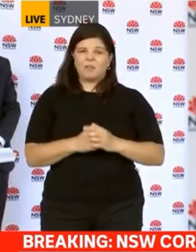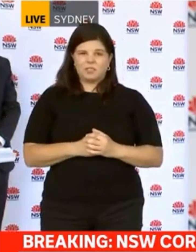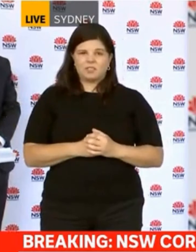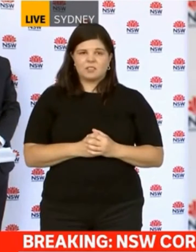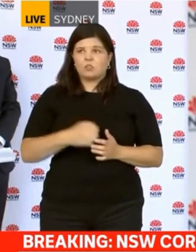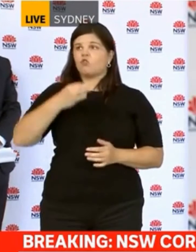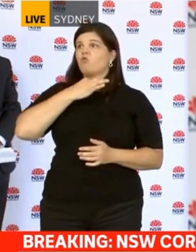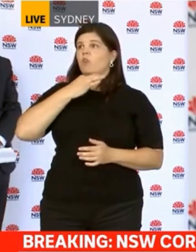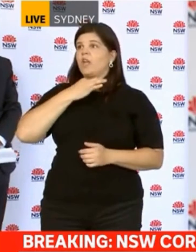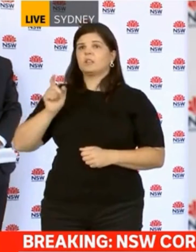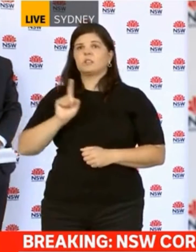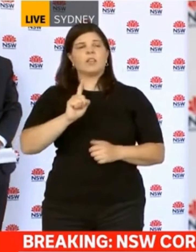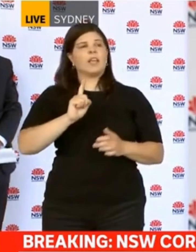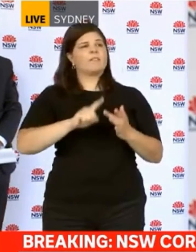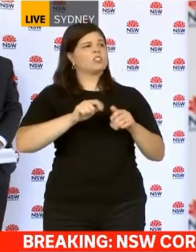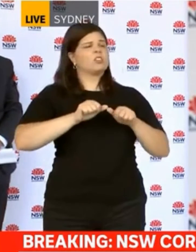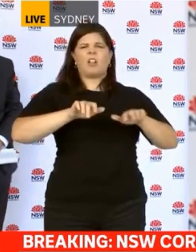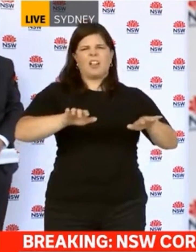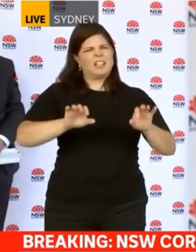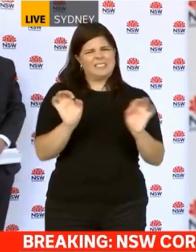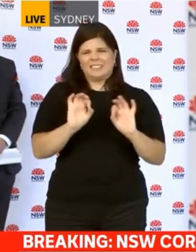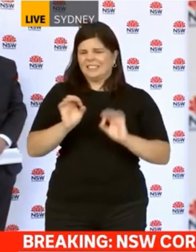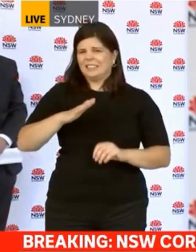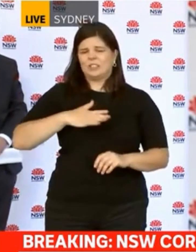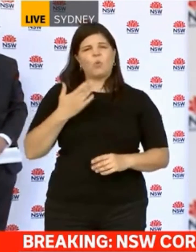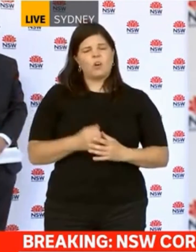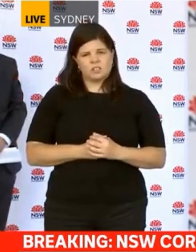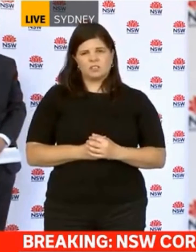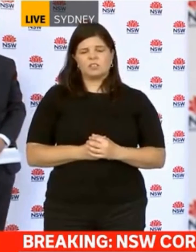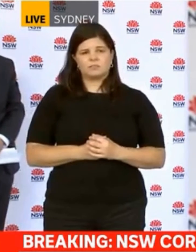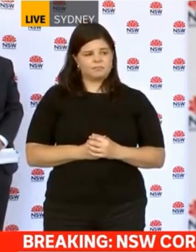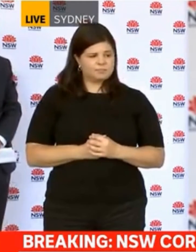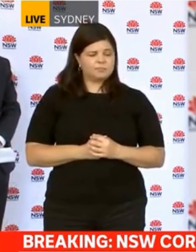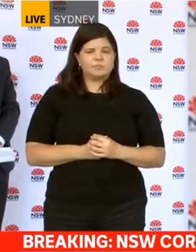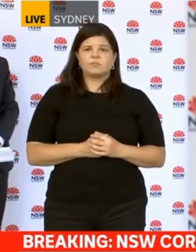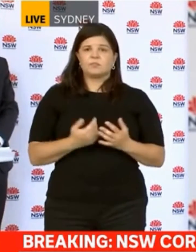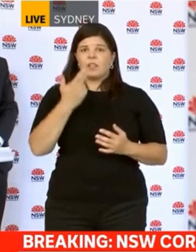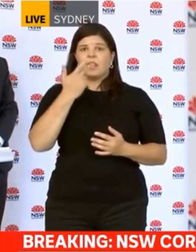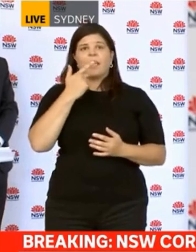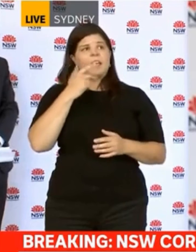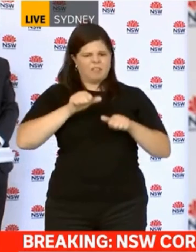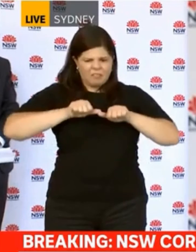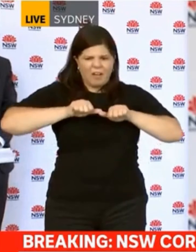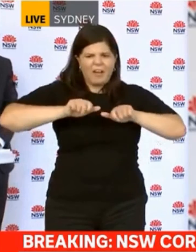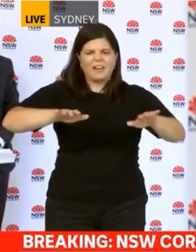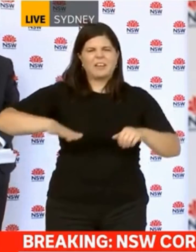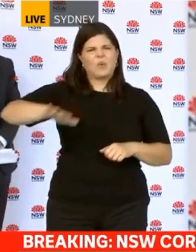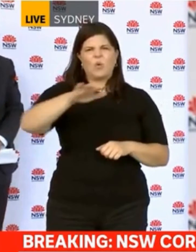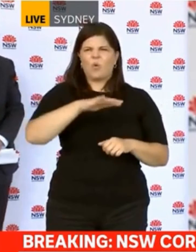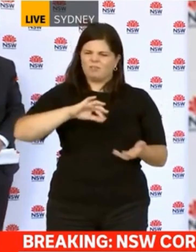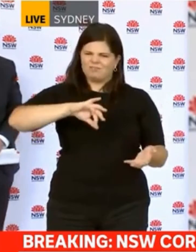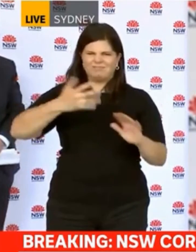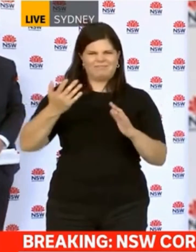risk having people go out into the community who may still have a level of infectiousness because that can undermine our entire strategy. And that's why